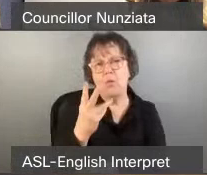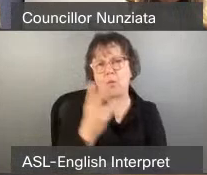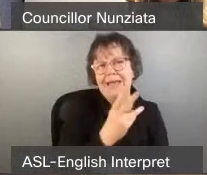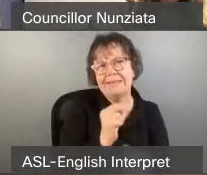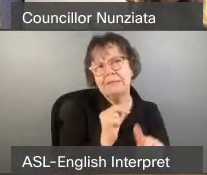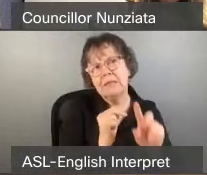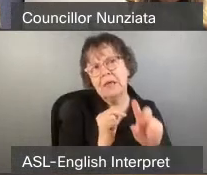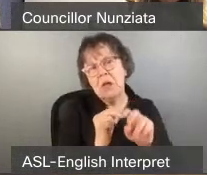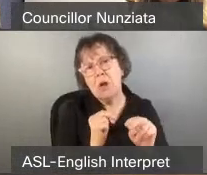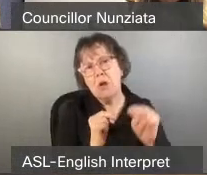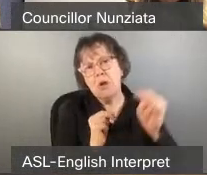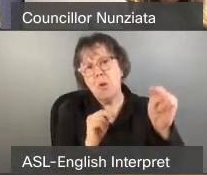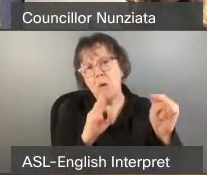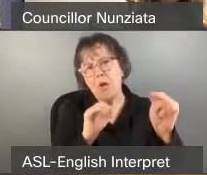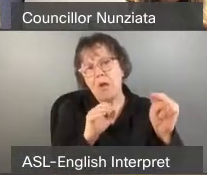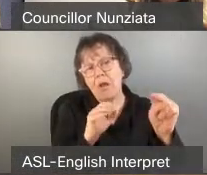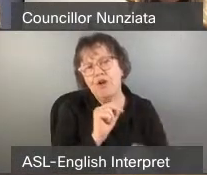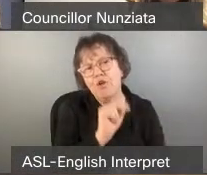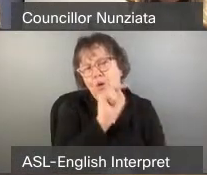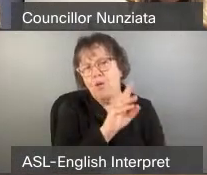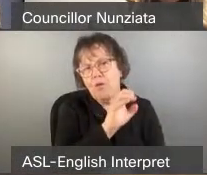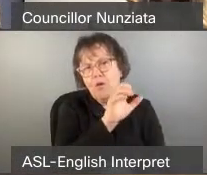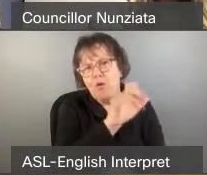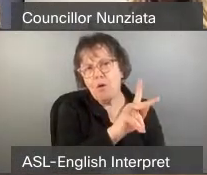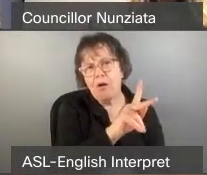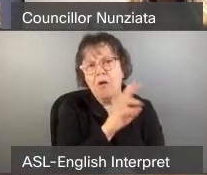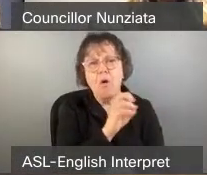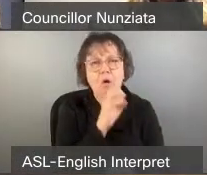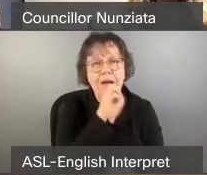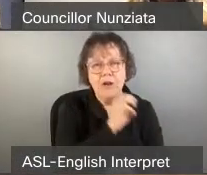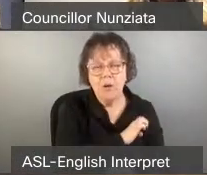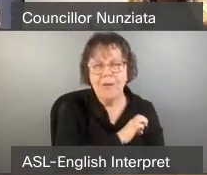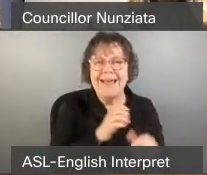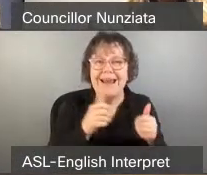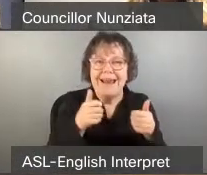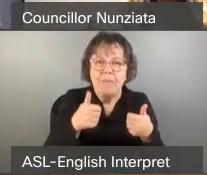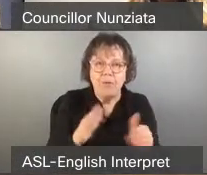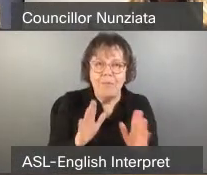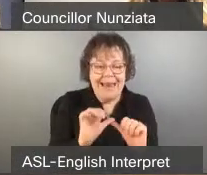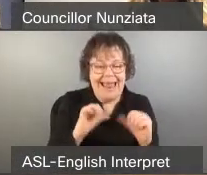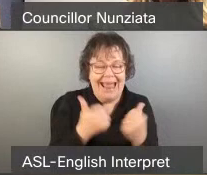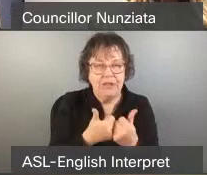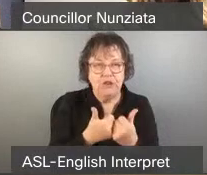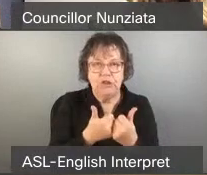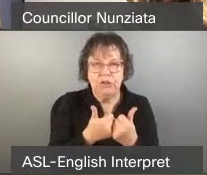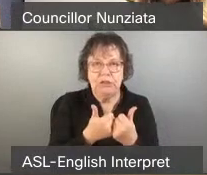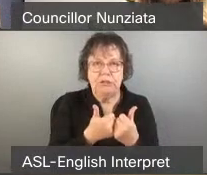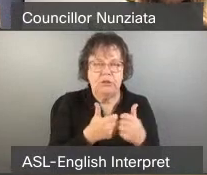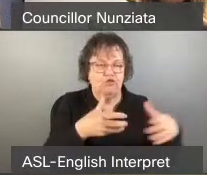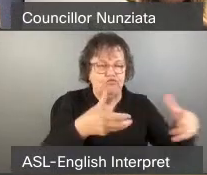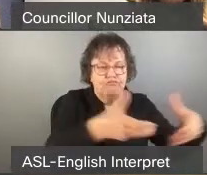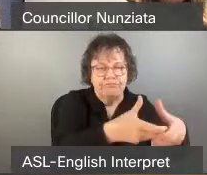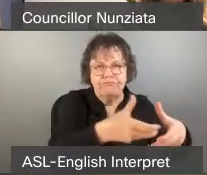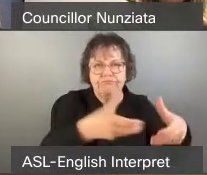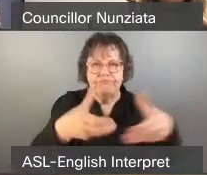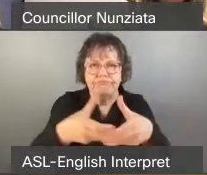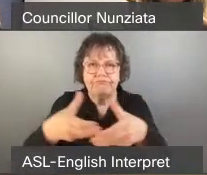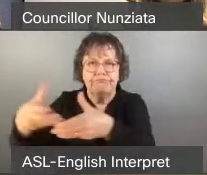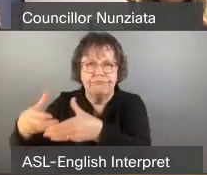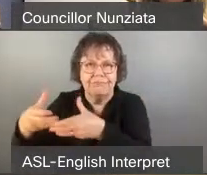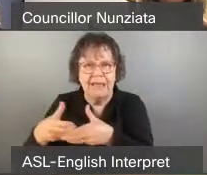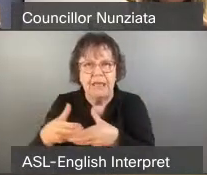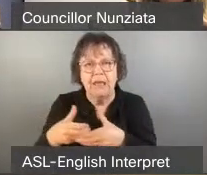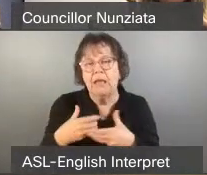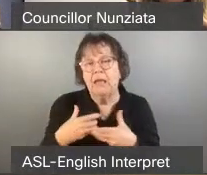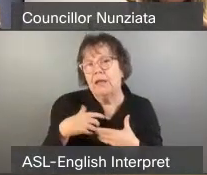York, York or Etobicoke and allow big agencies to come in. And Councillor Lai, like Furniture Hub, these guys are great.